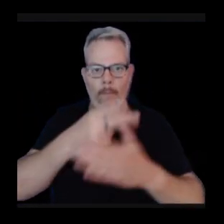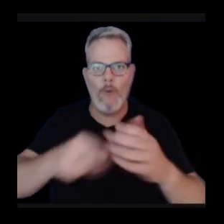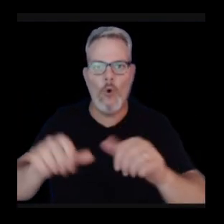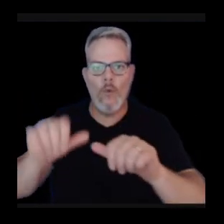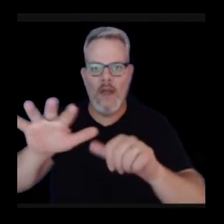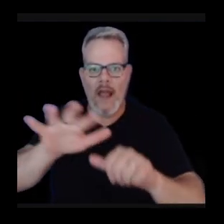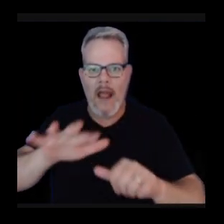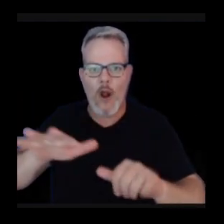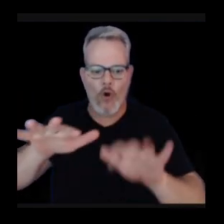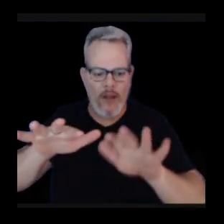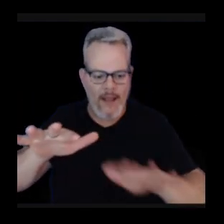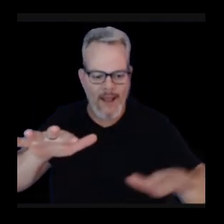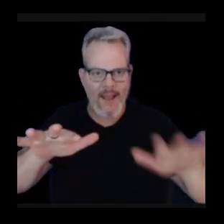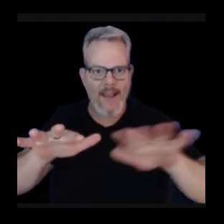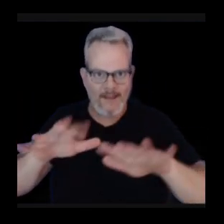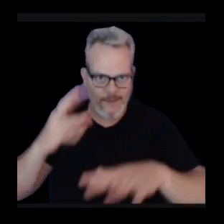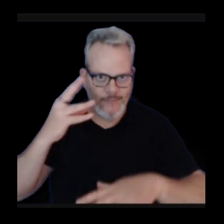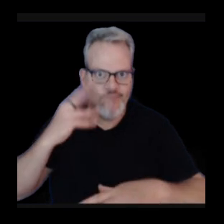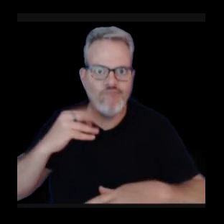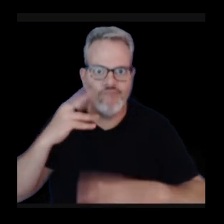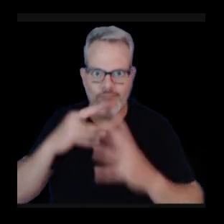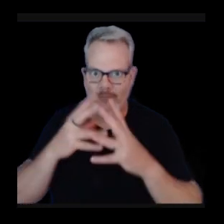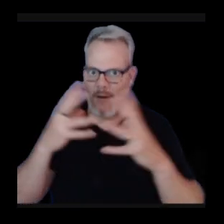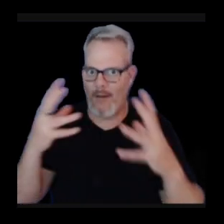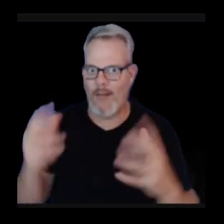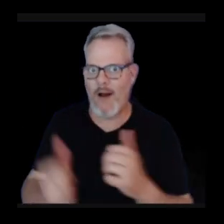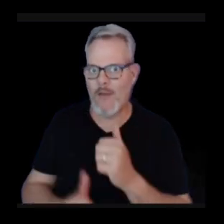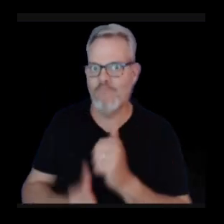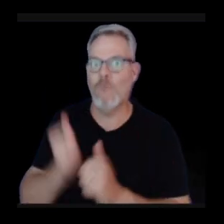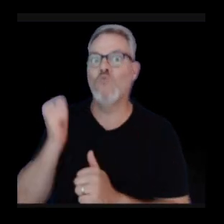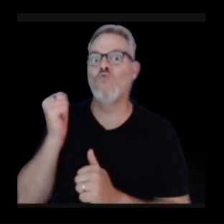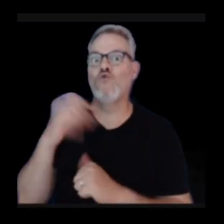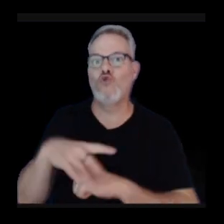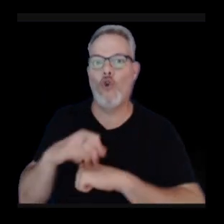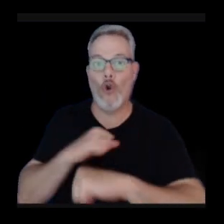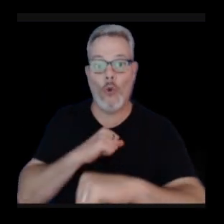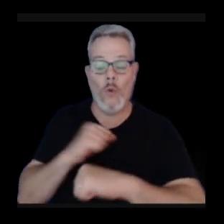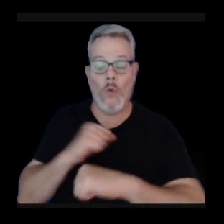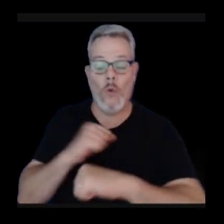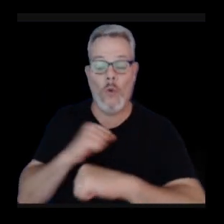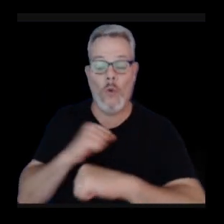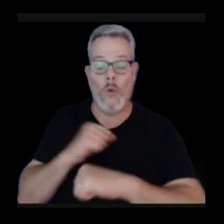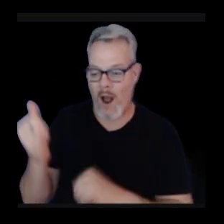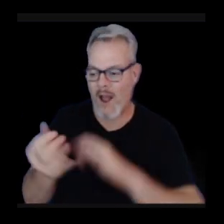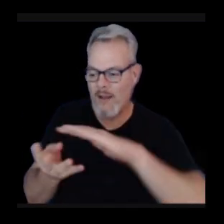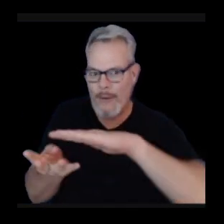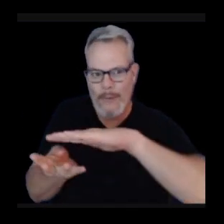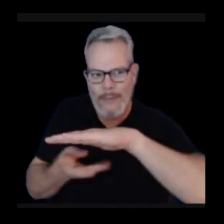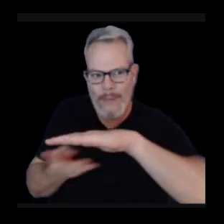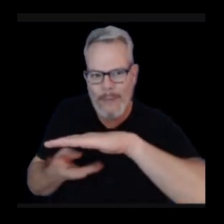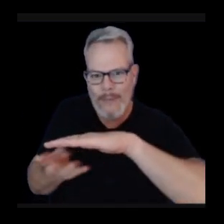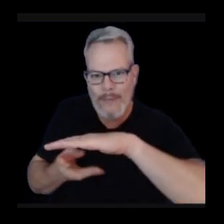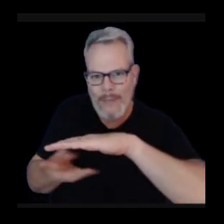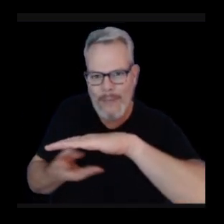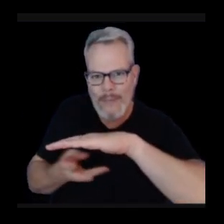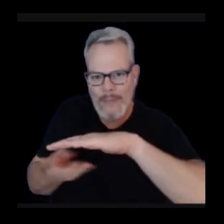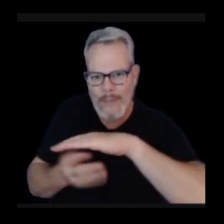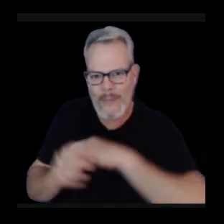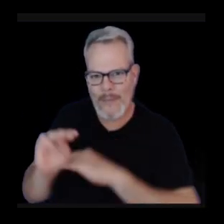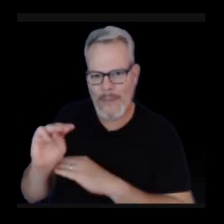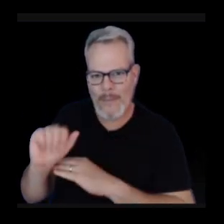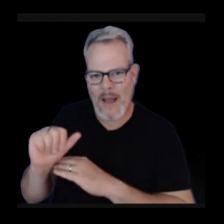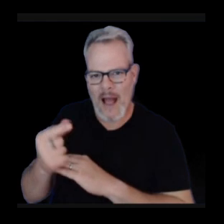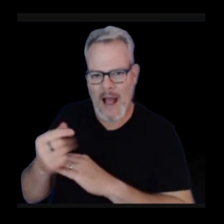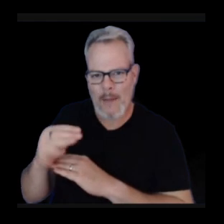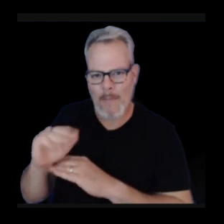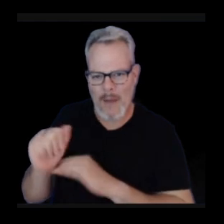experiencing the most earthquakes right now. And that's because of intrusion of magma into this whole area from the summit, which